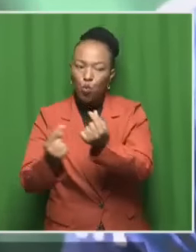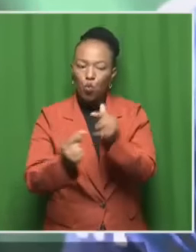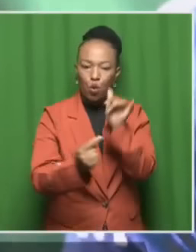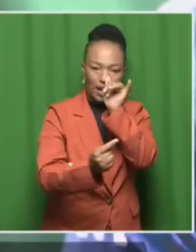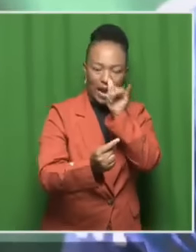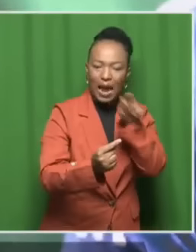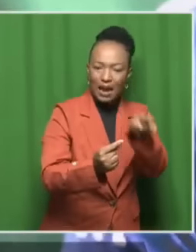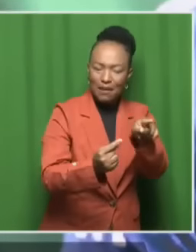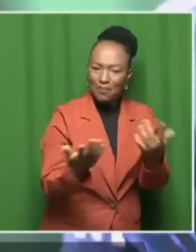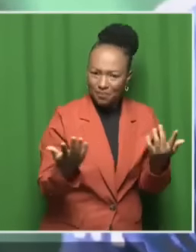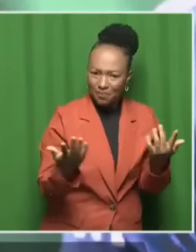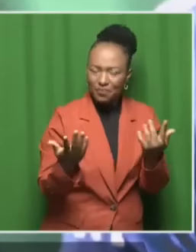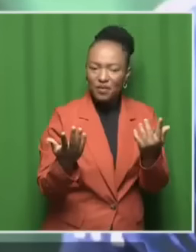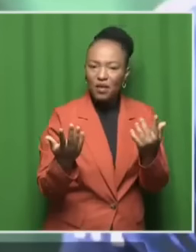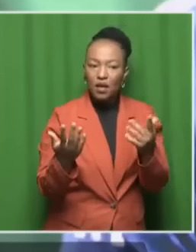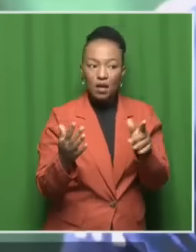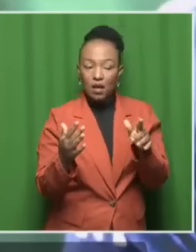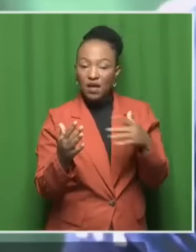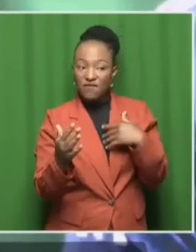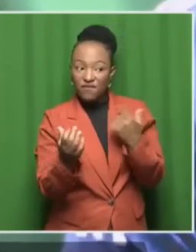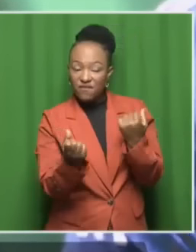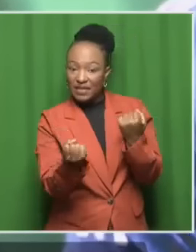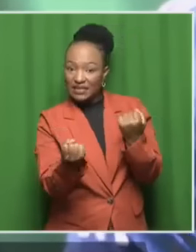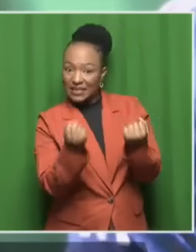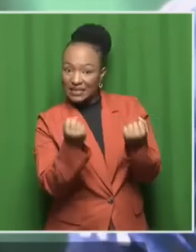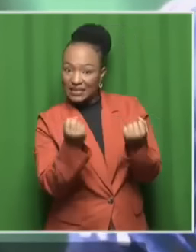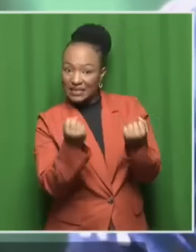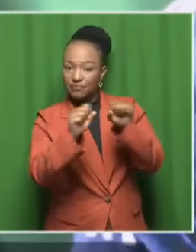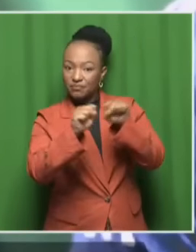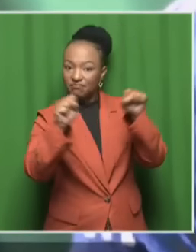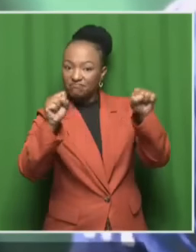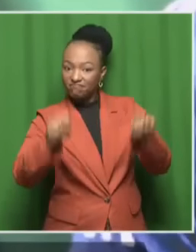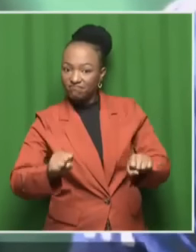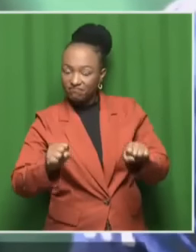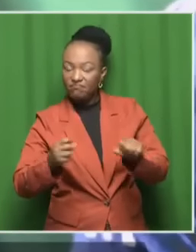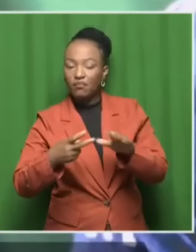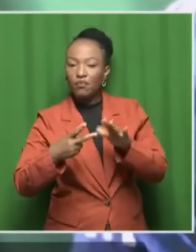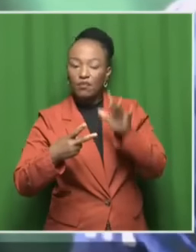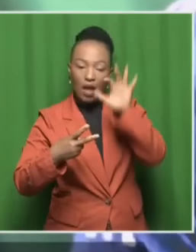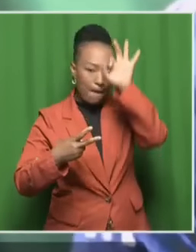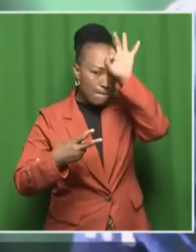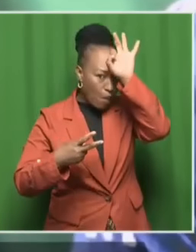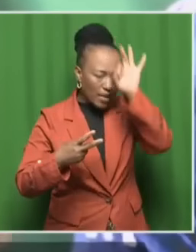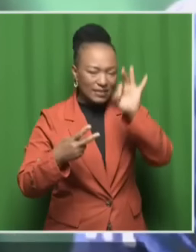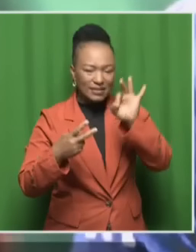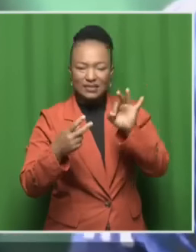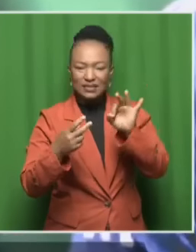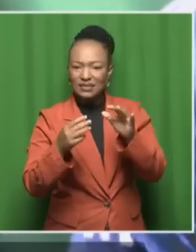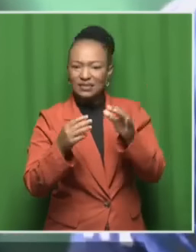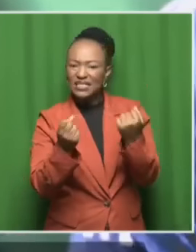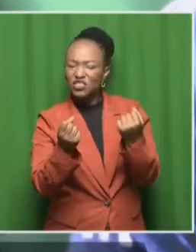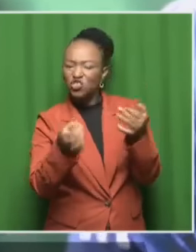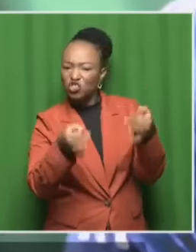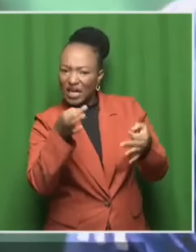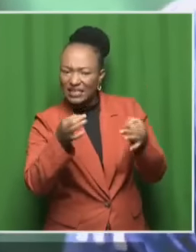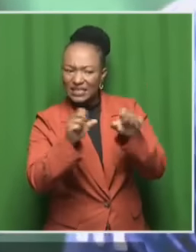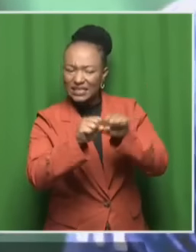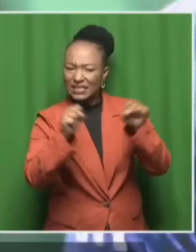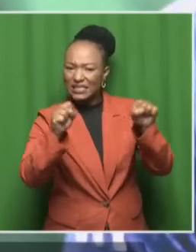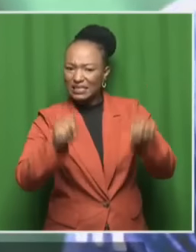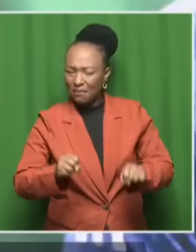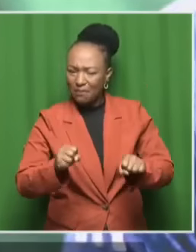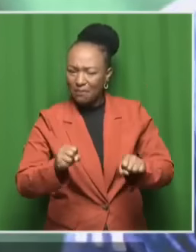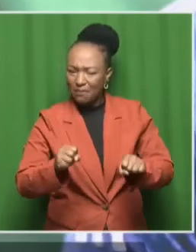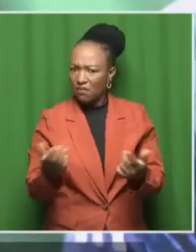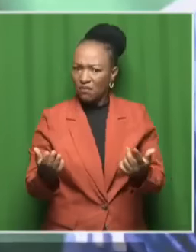if we have people who really know what is the law, they should be concerned of how come the case takes 10 years